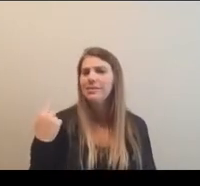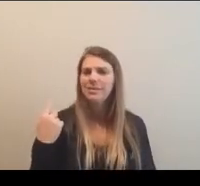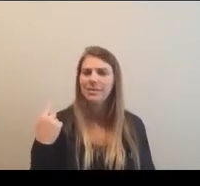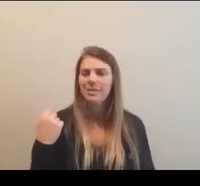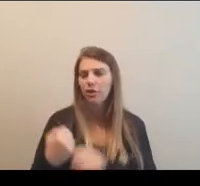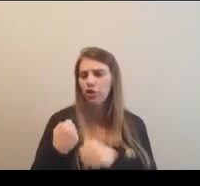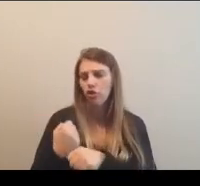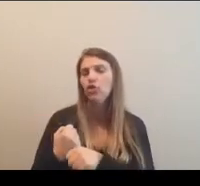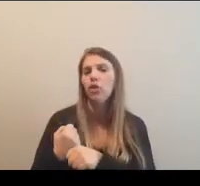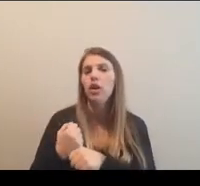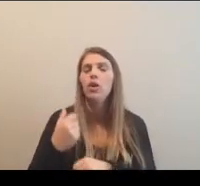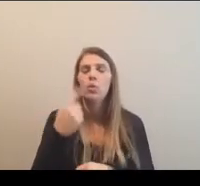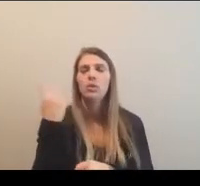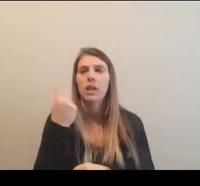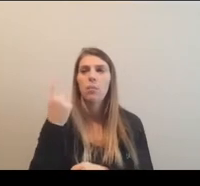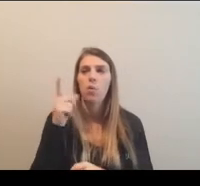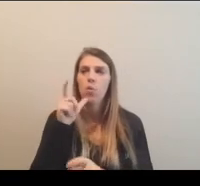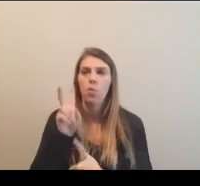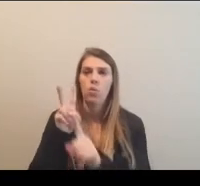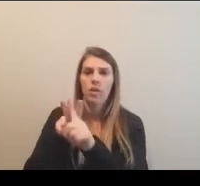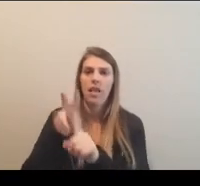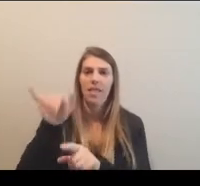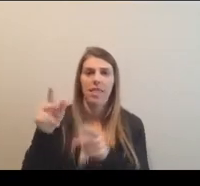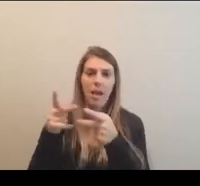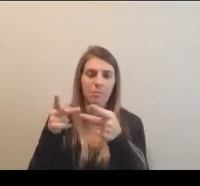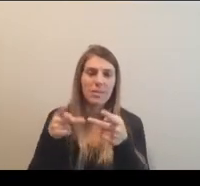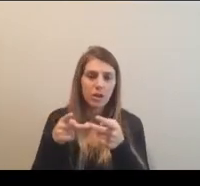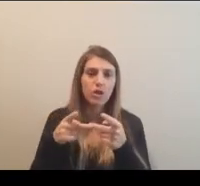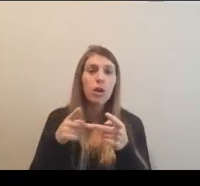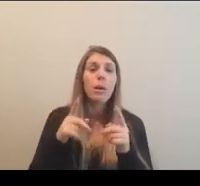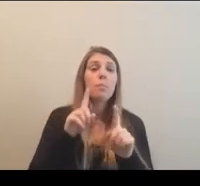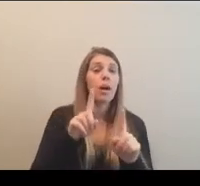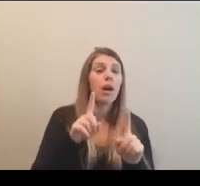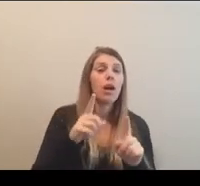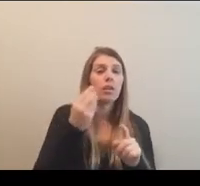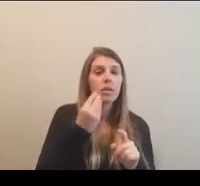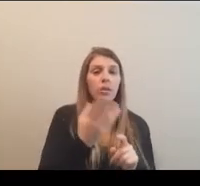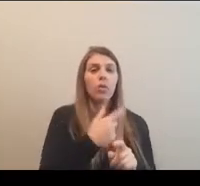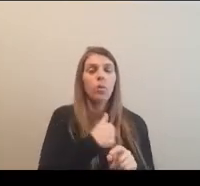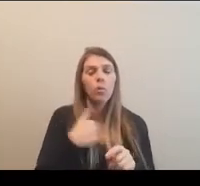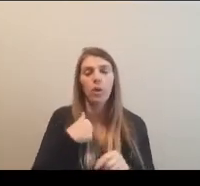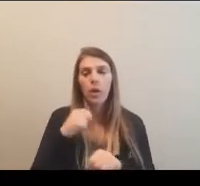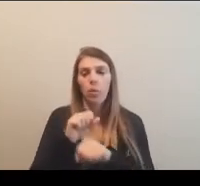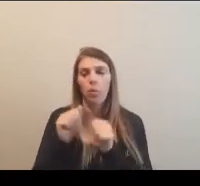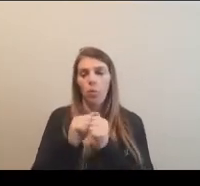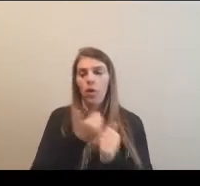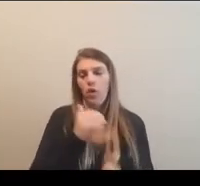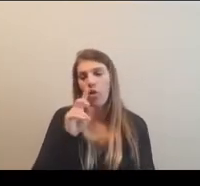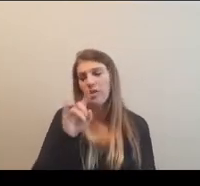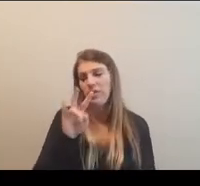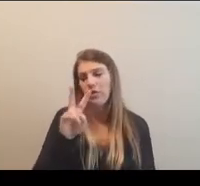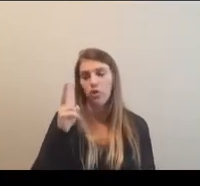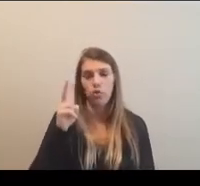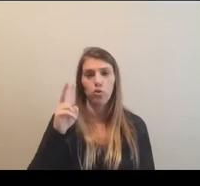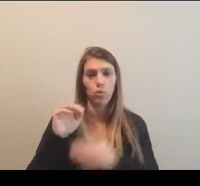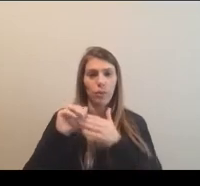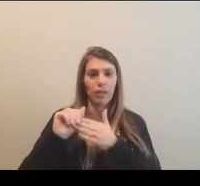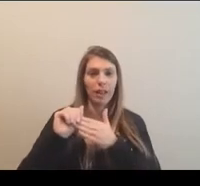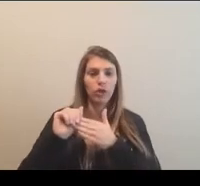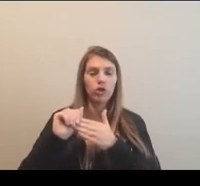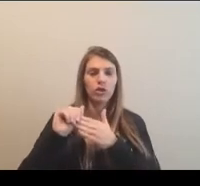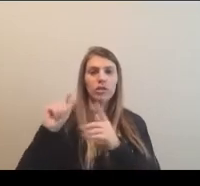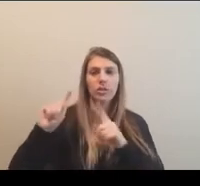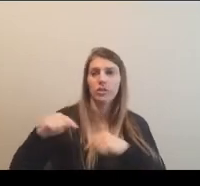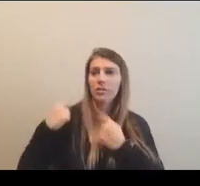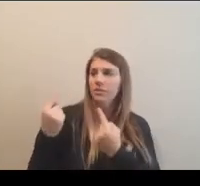end of it, that we had someone appointed to that position, but I do want to point out that we had been working with our division two leadership, um, over the